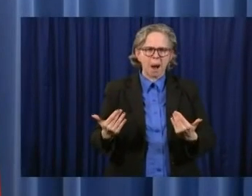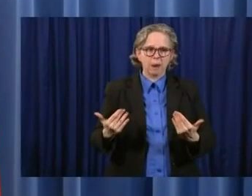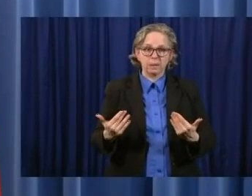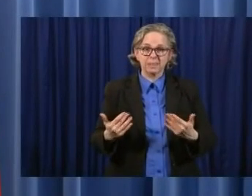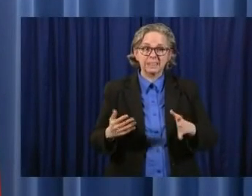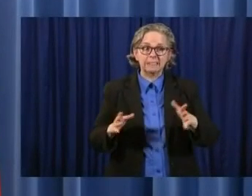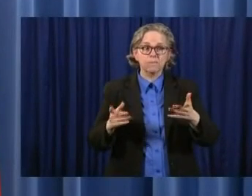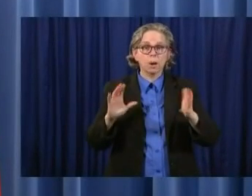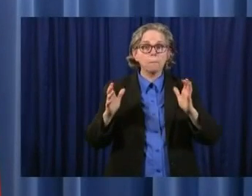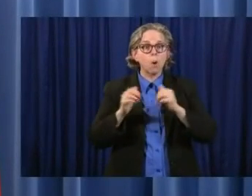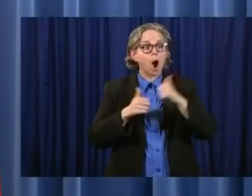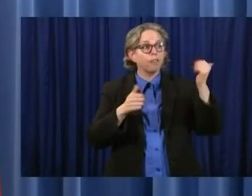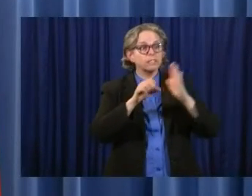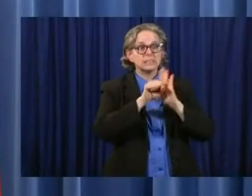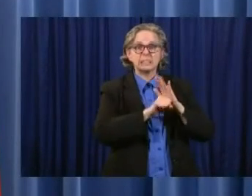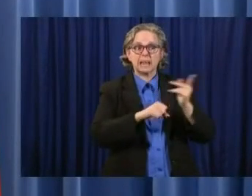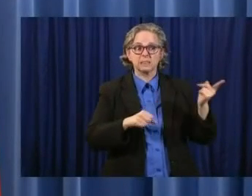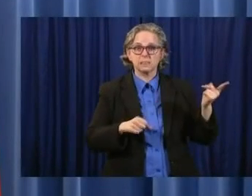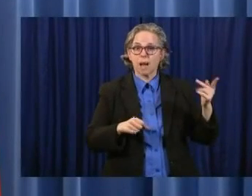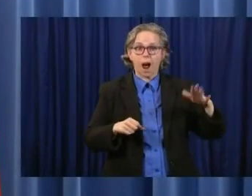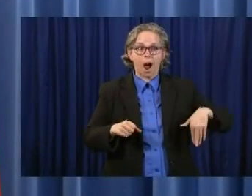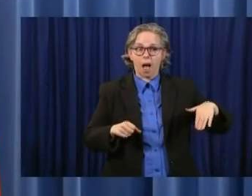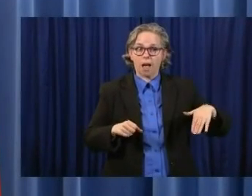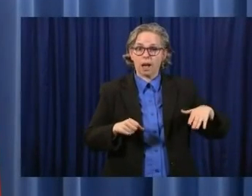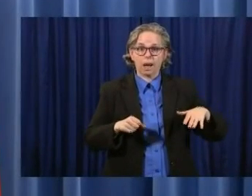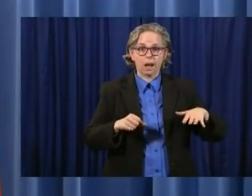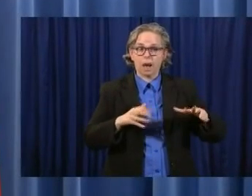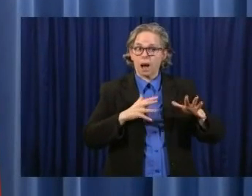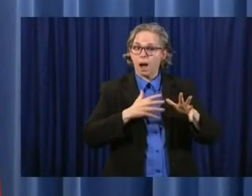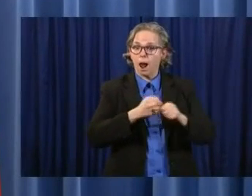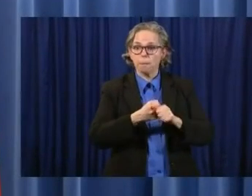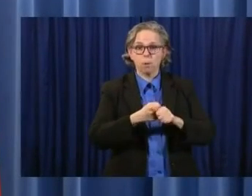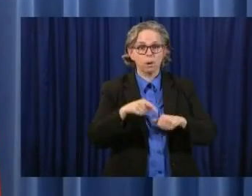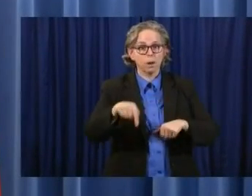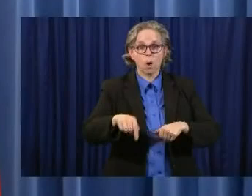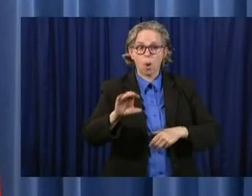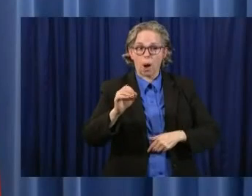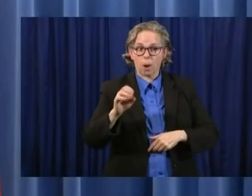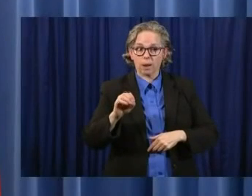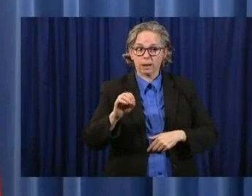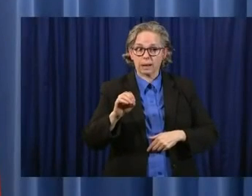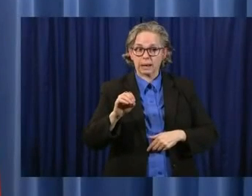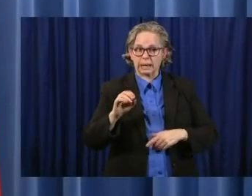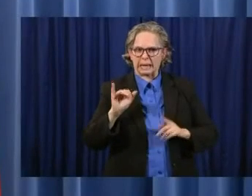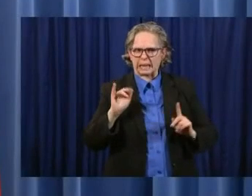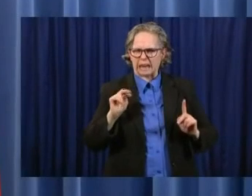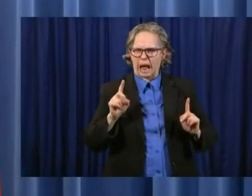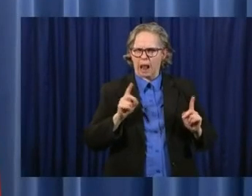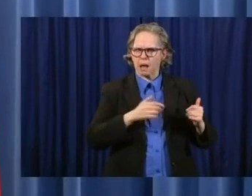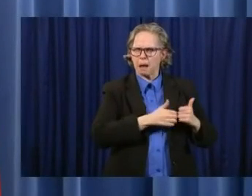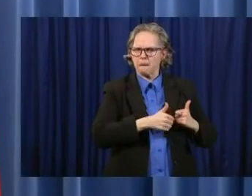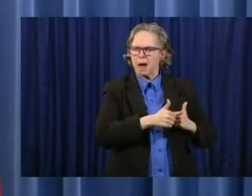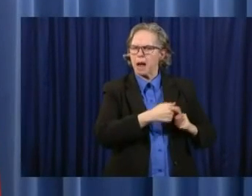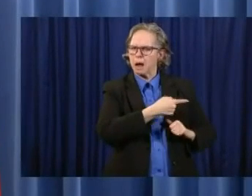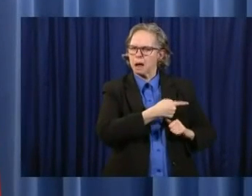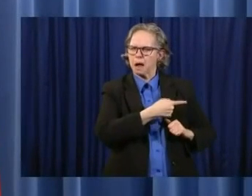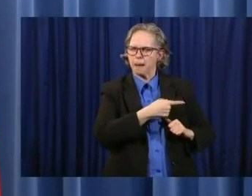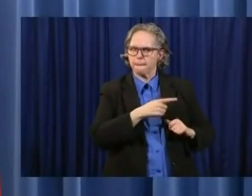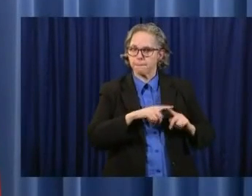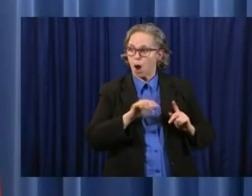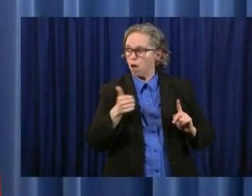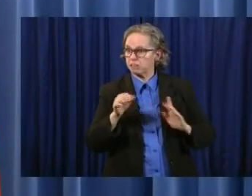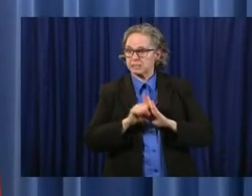are behind Ohio. Uh, Indiana is probably a little bit ahead. Uh, but if you look at the other surrounding